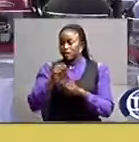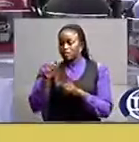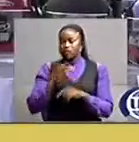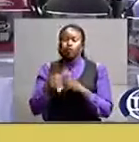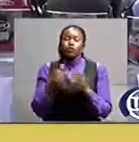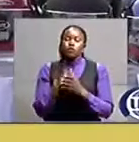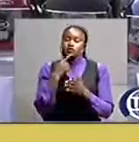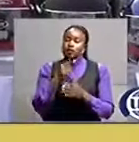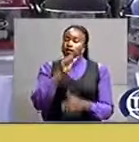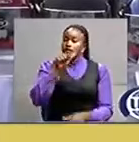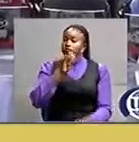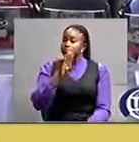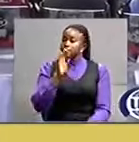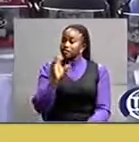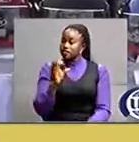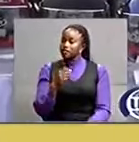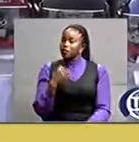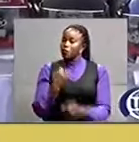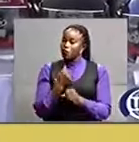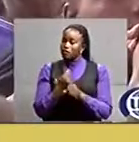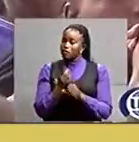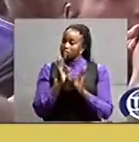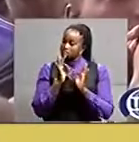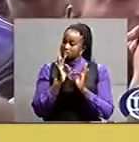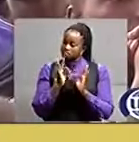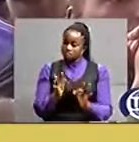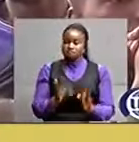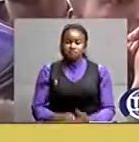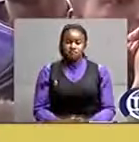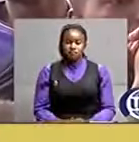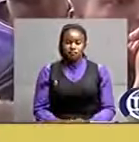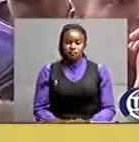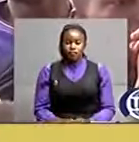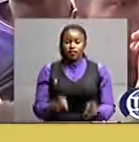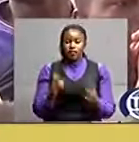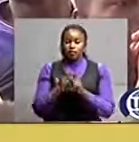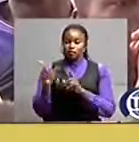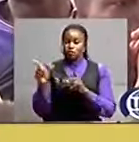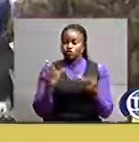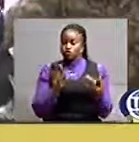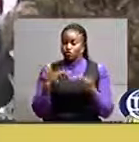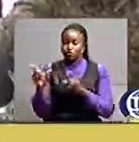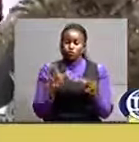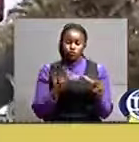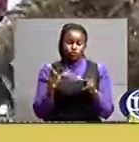sbc has done a recommendable job even in local content in guinyuro